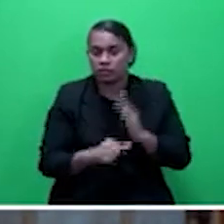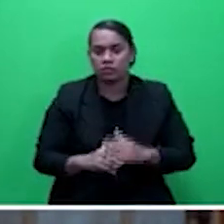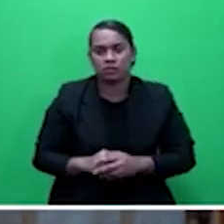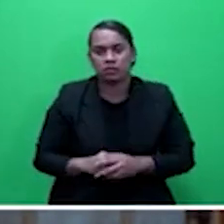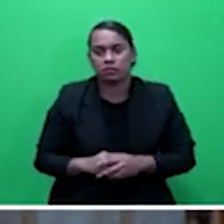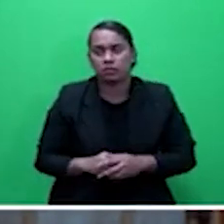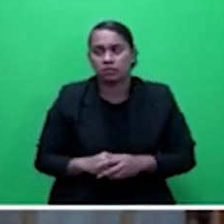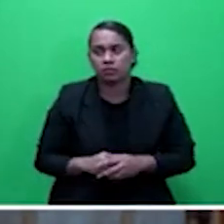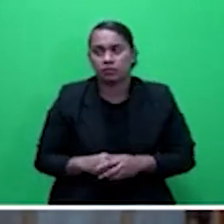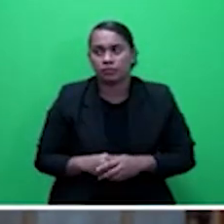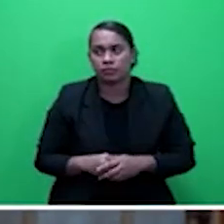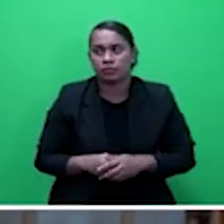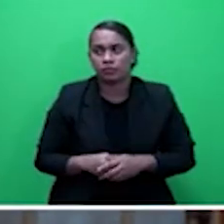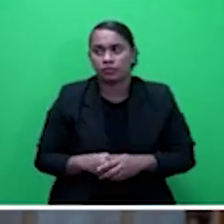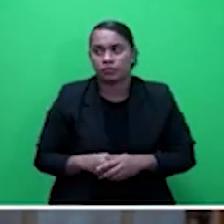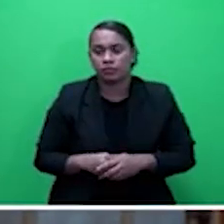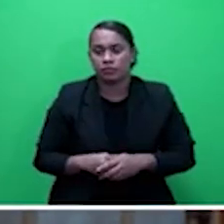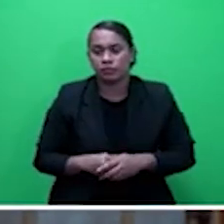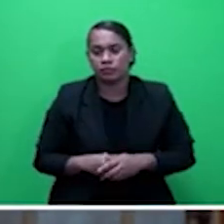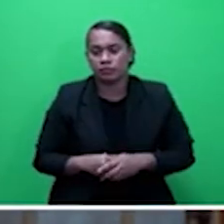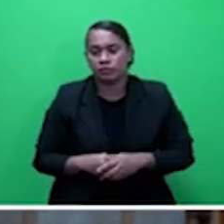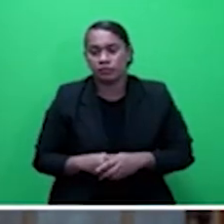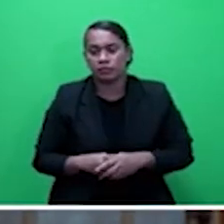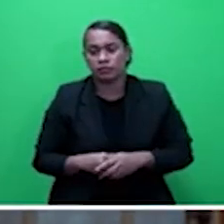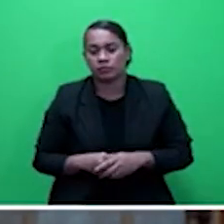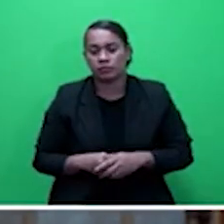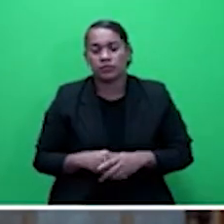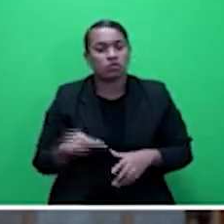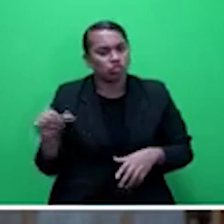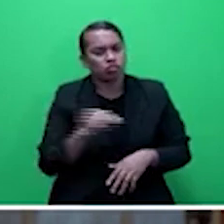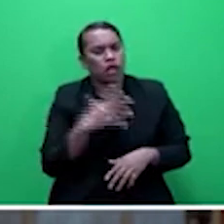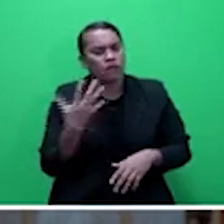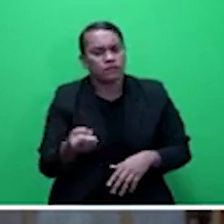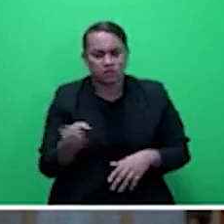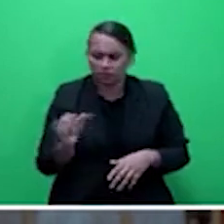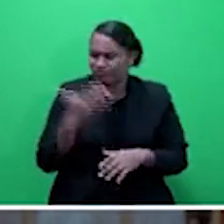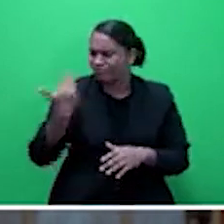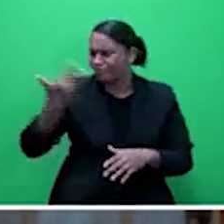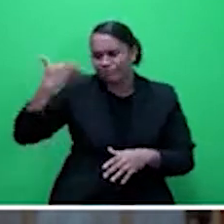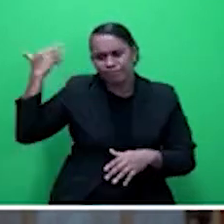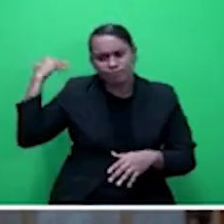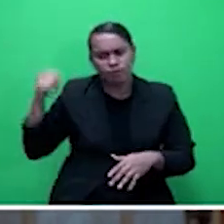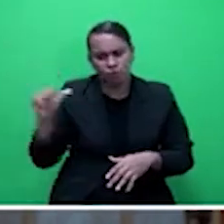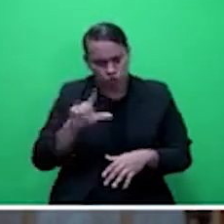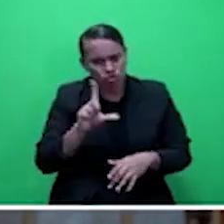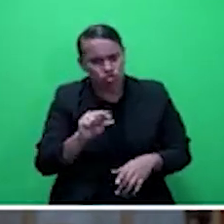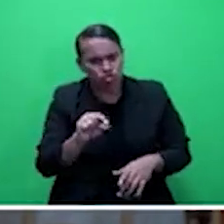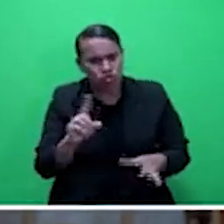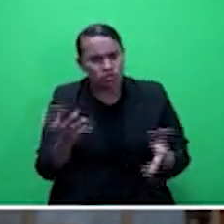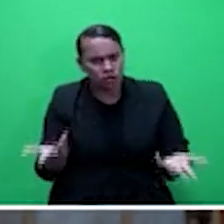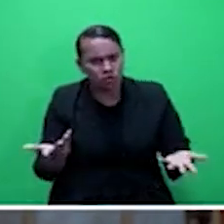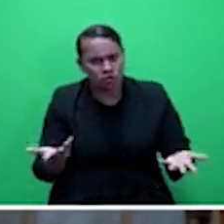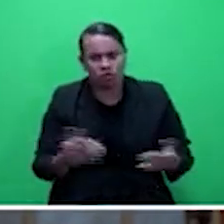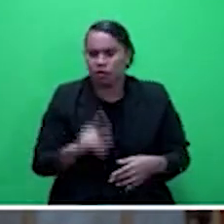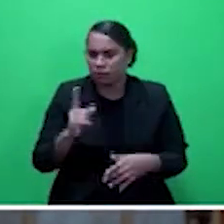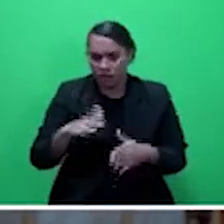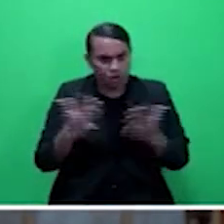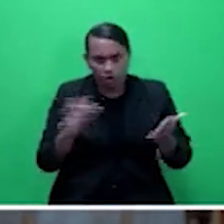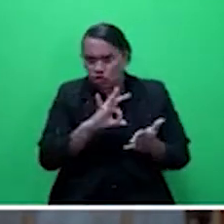review has been identified as long overdue. And that is an area which not only the providers but also